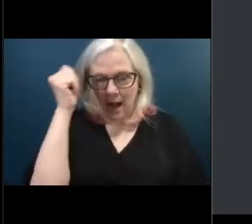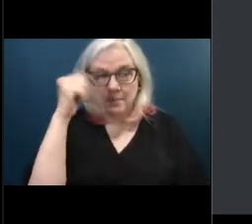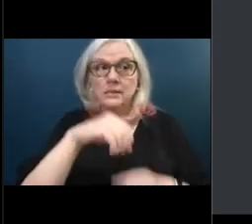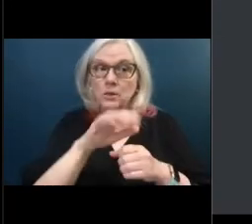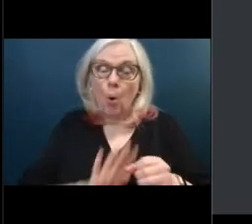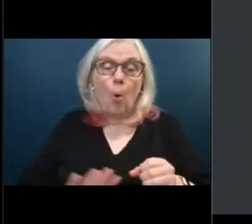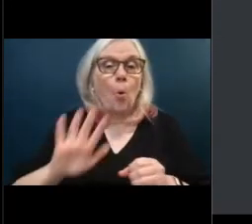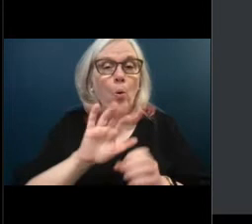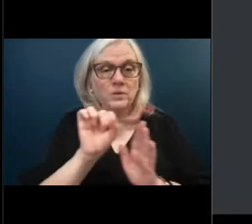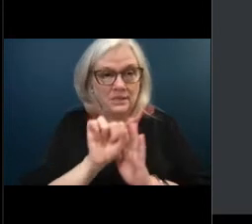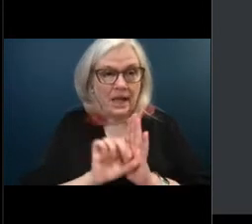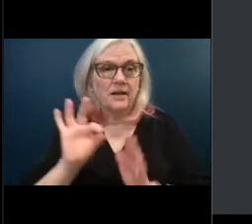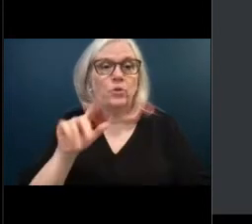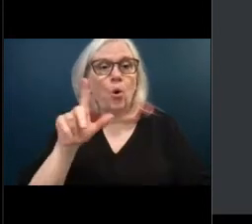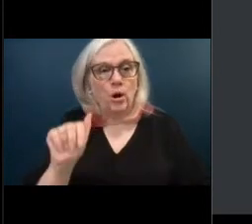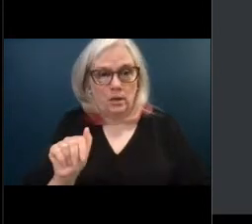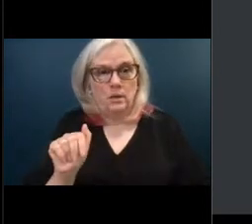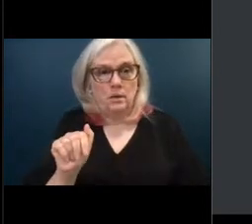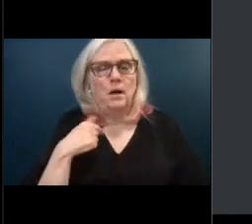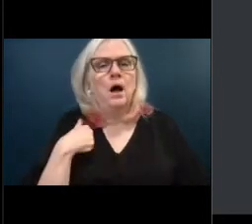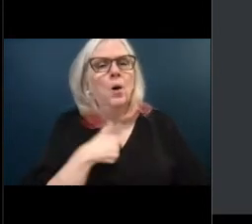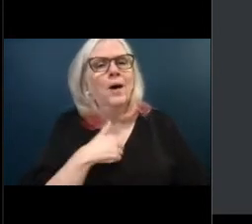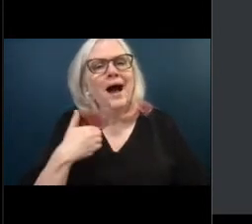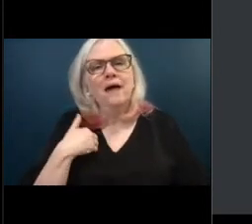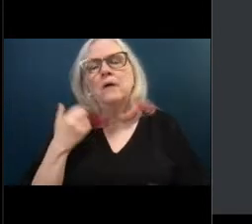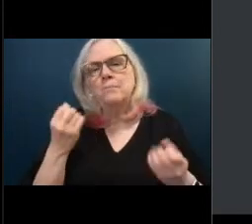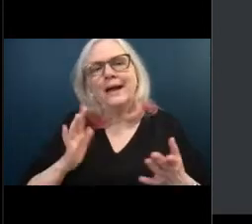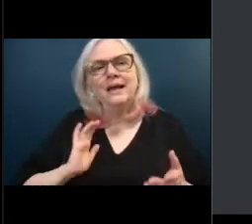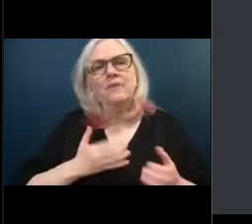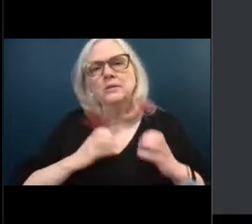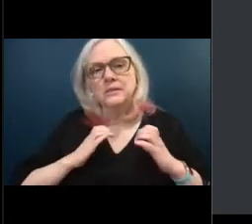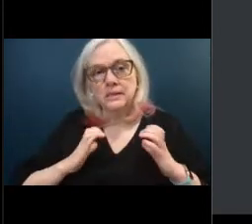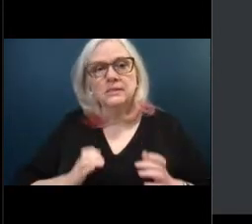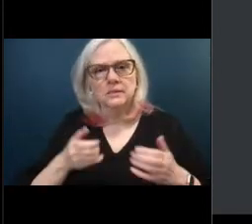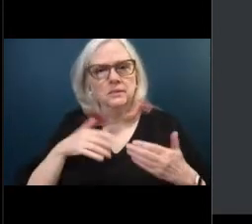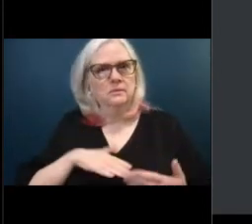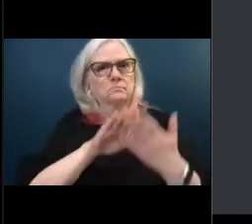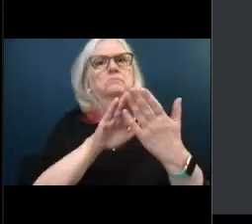a number of our citizens here dealing with this.